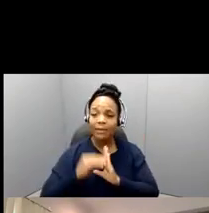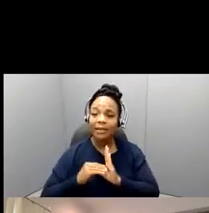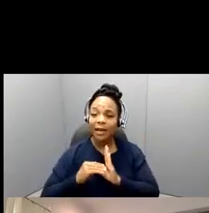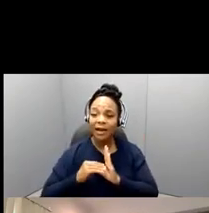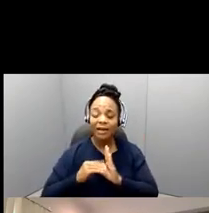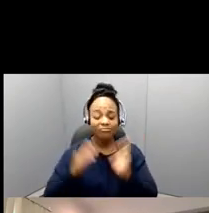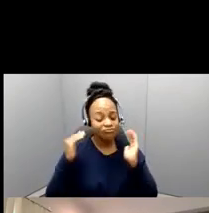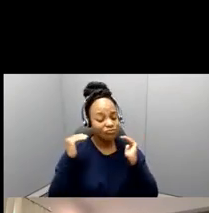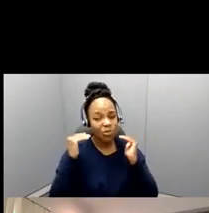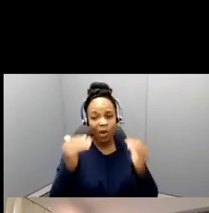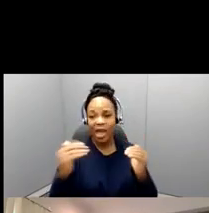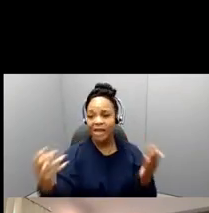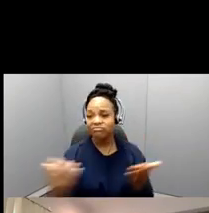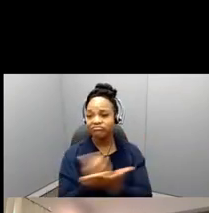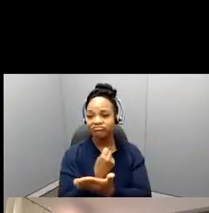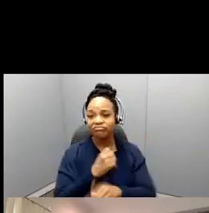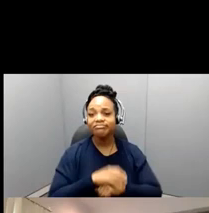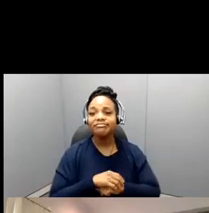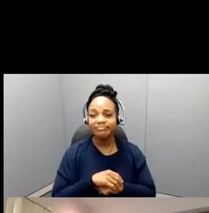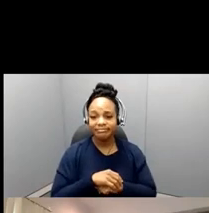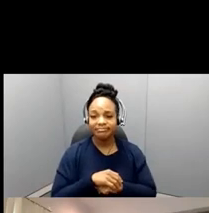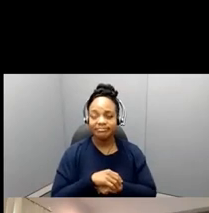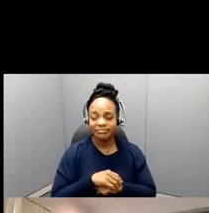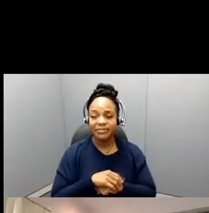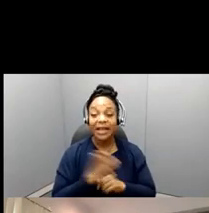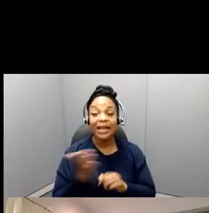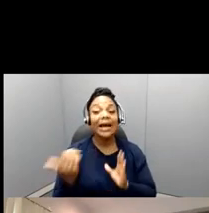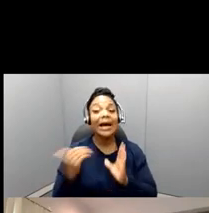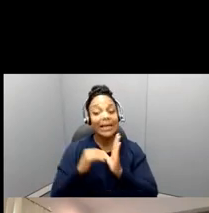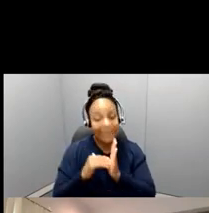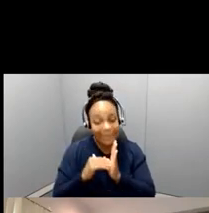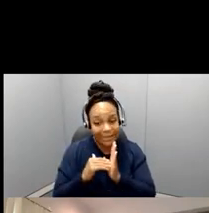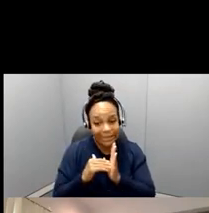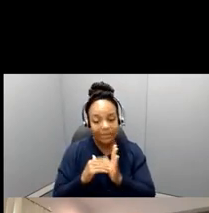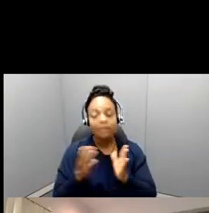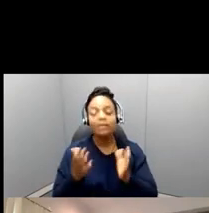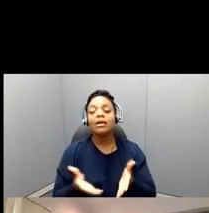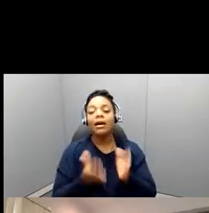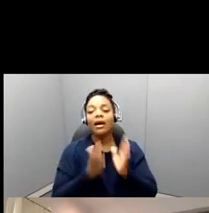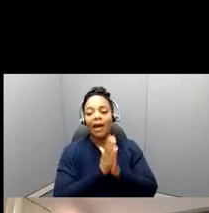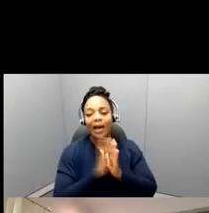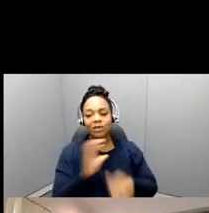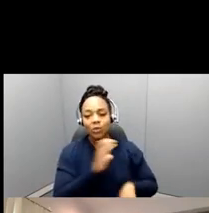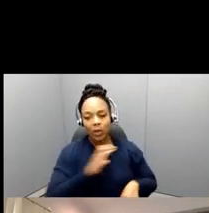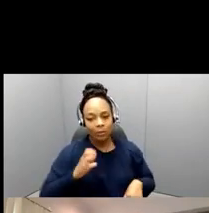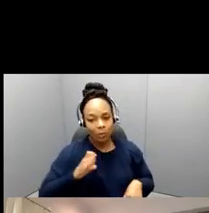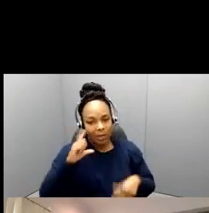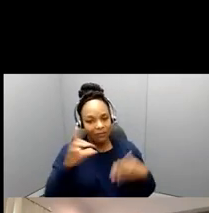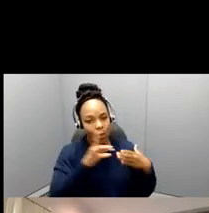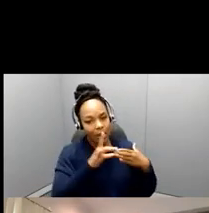ahead and do it with, with guidance, again, from your committee. I highly encourage you to do that.